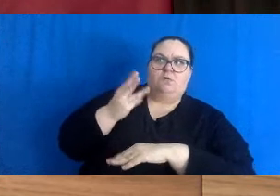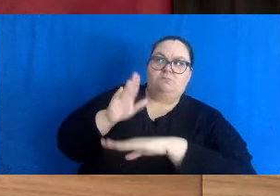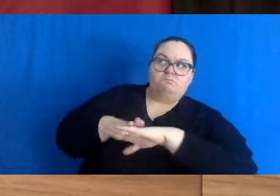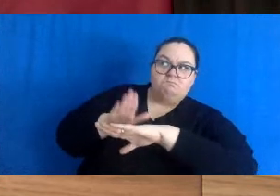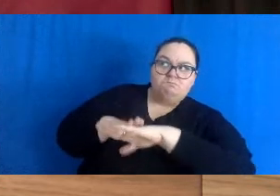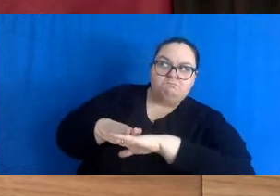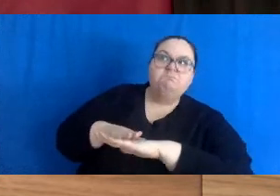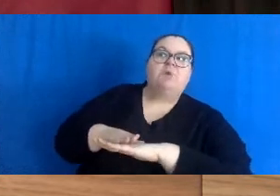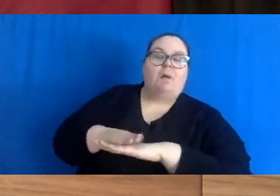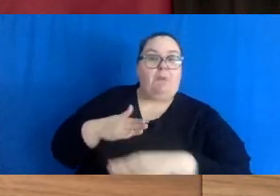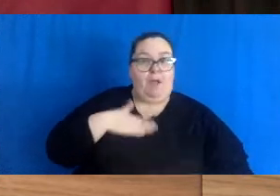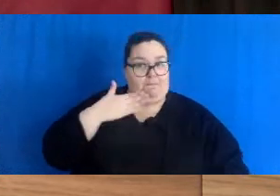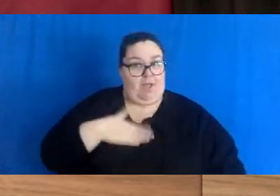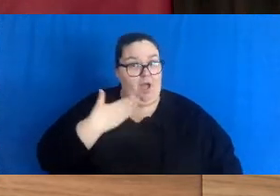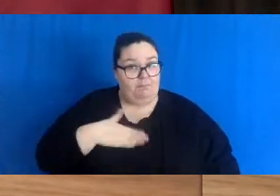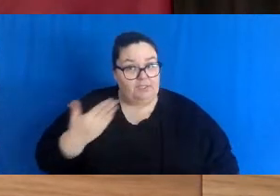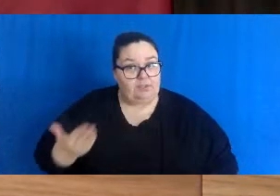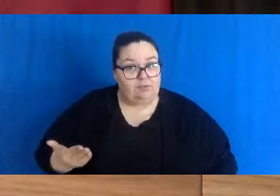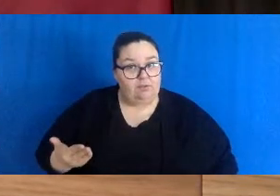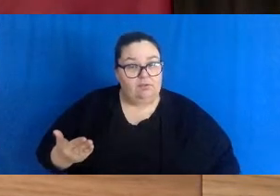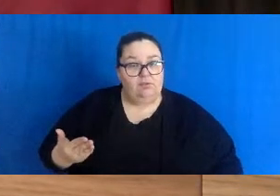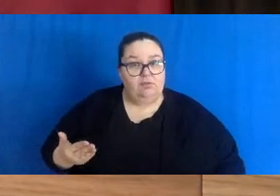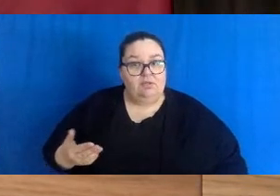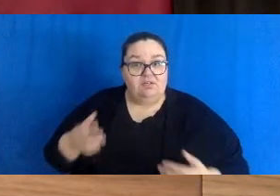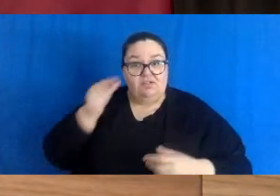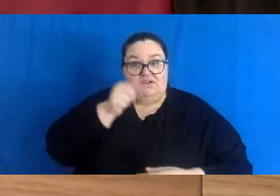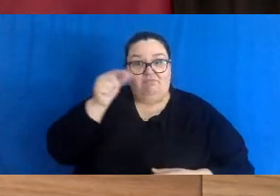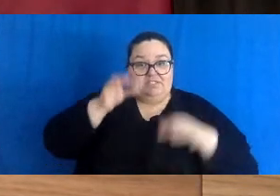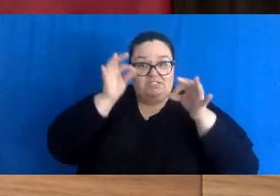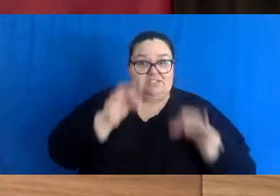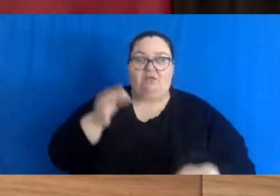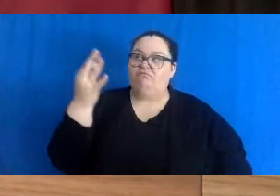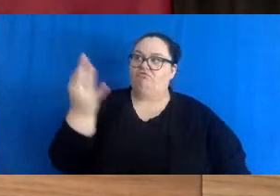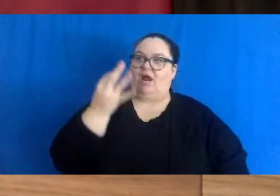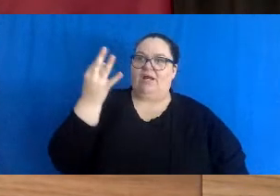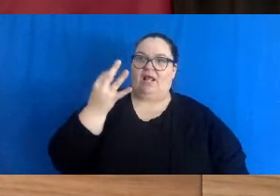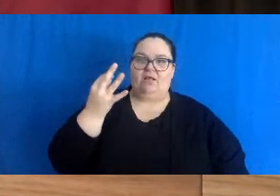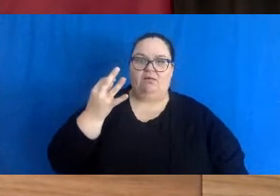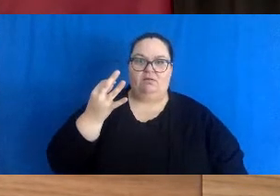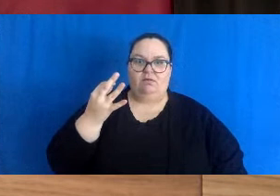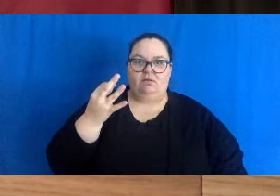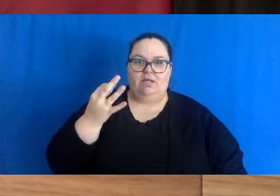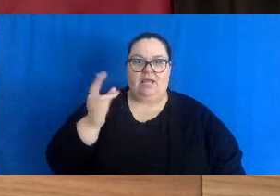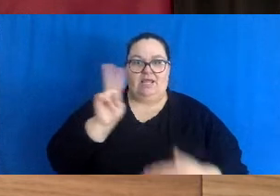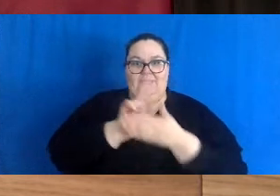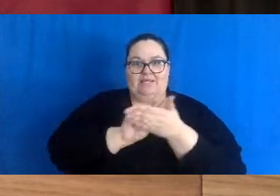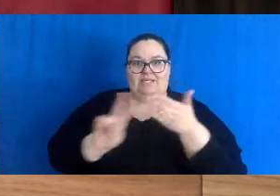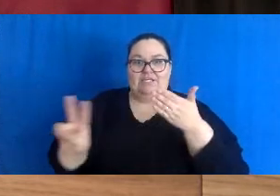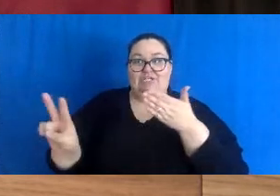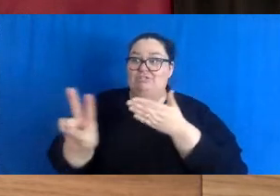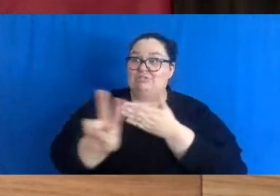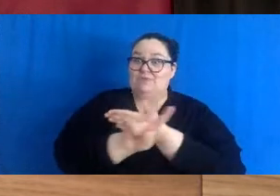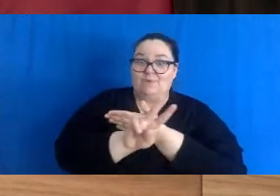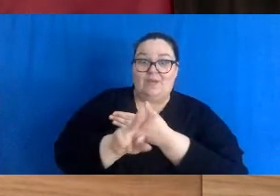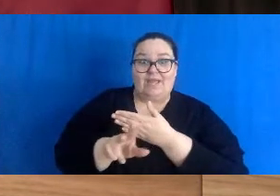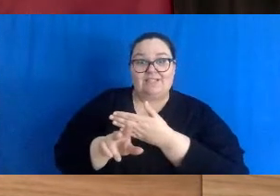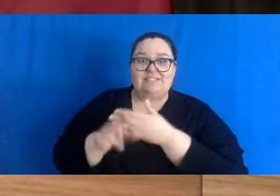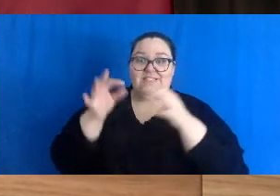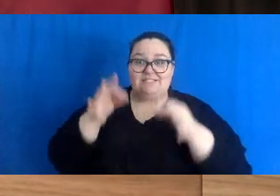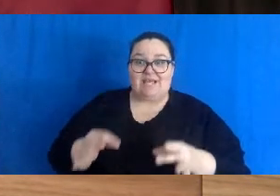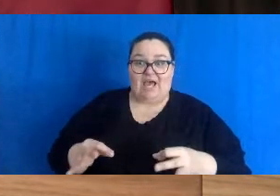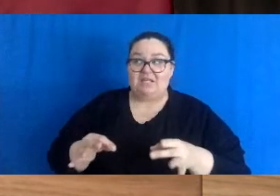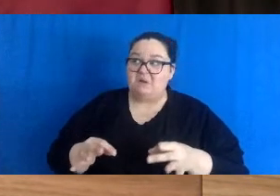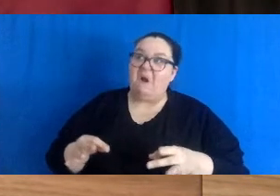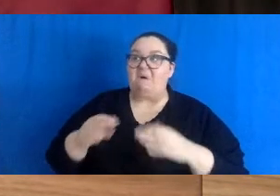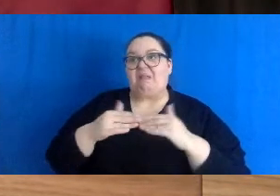that we've the government has pulled the pin for this Friday pulling the pin in two weeks from now would not have had an impact so I'm